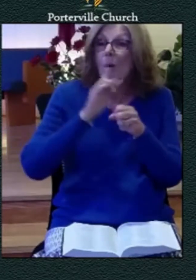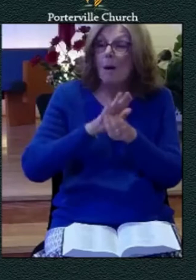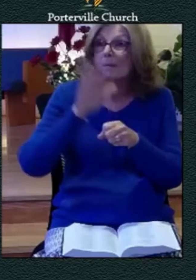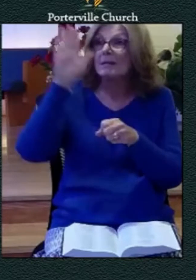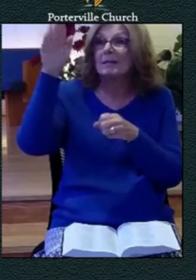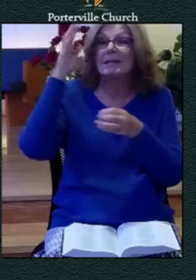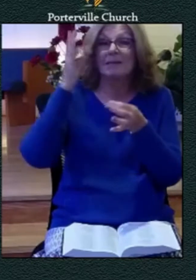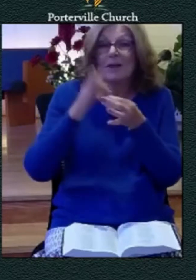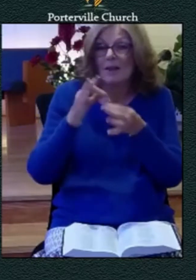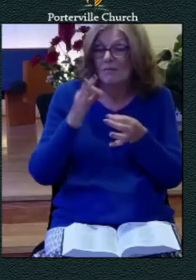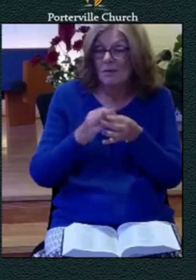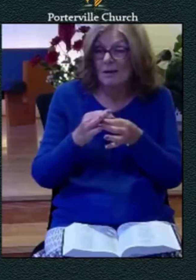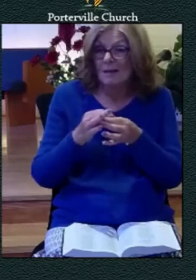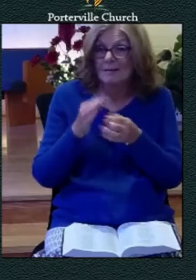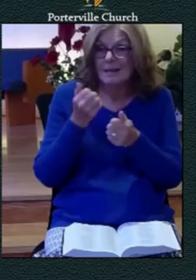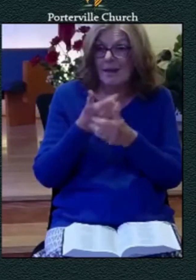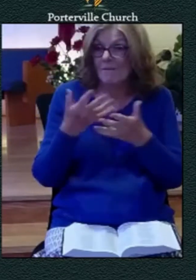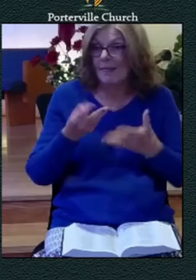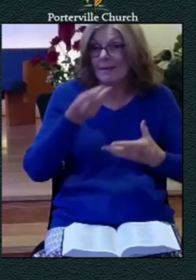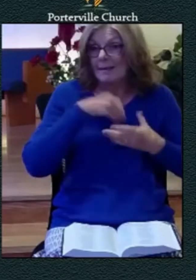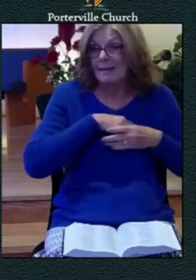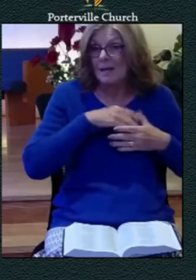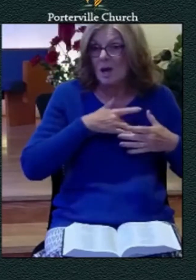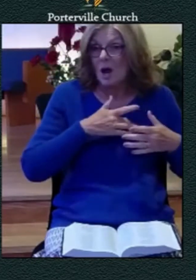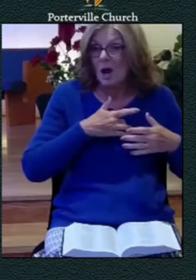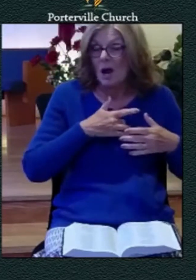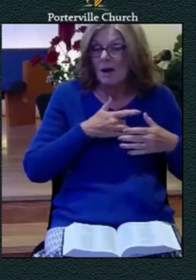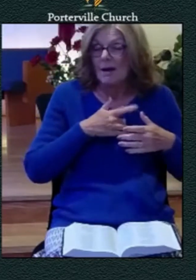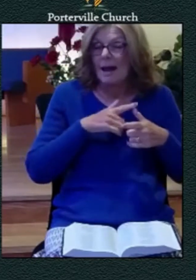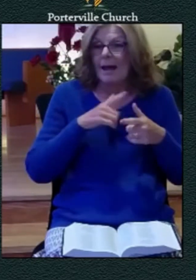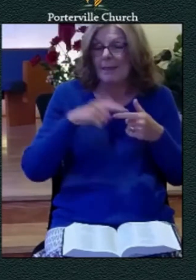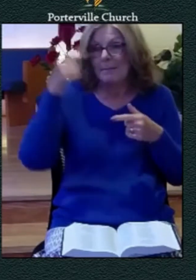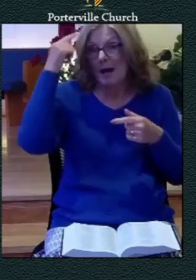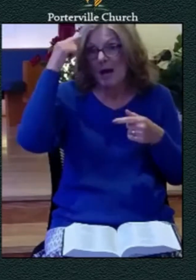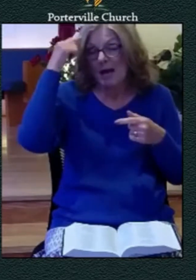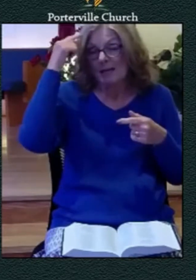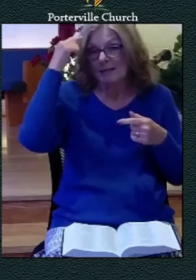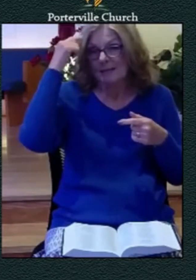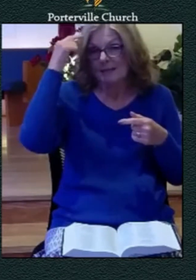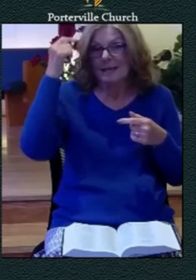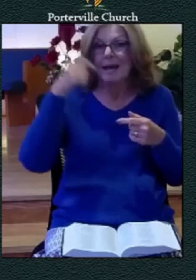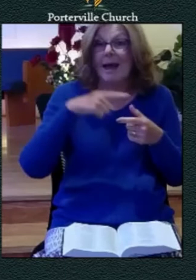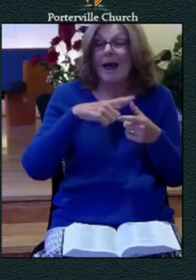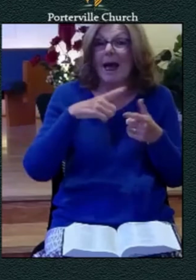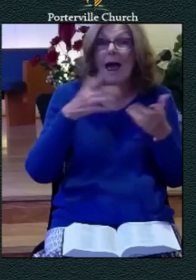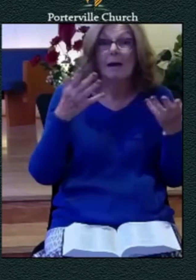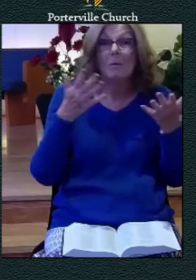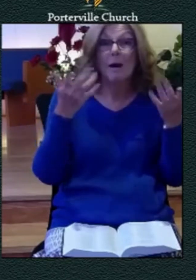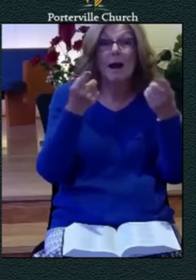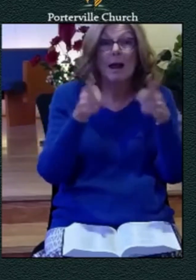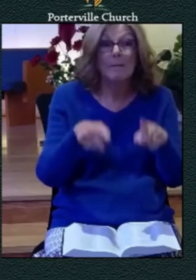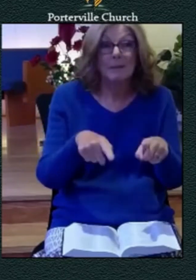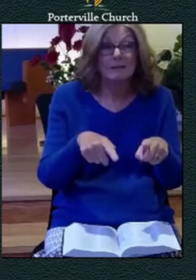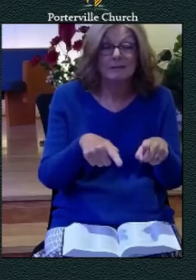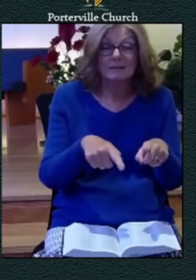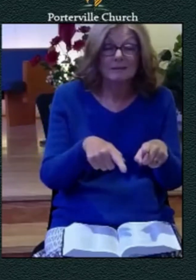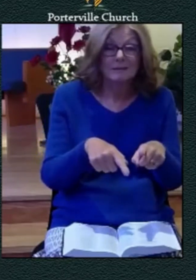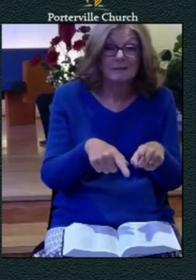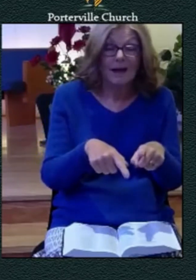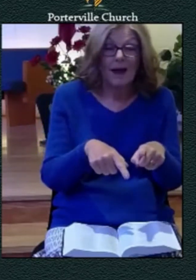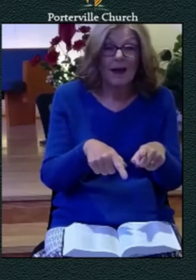preoccupy the mind and this brings about a fundamental change